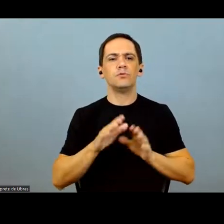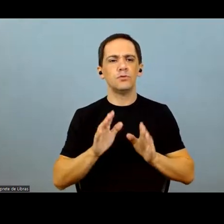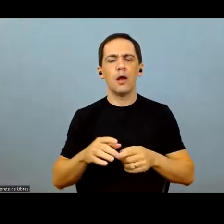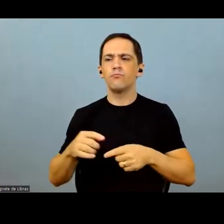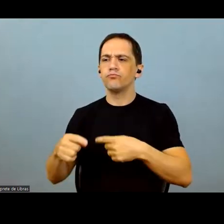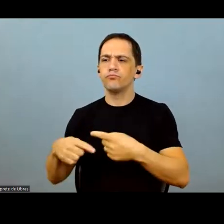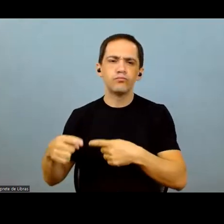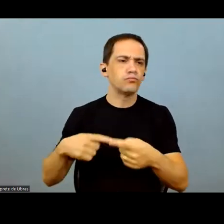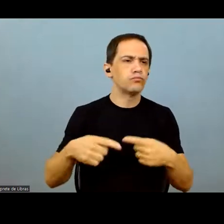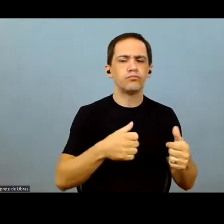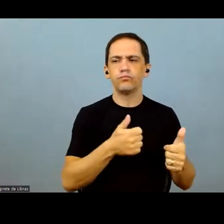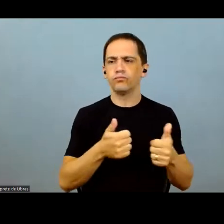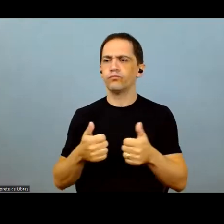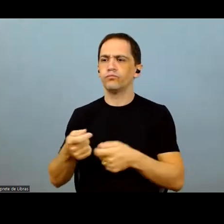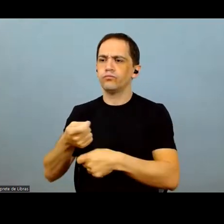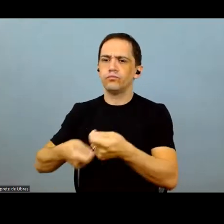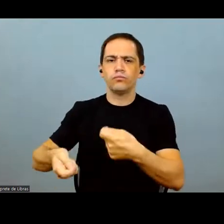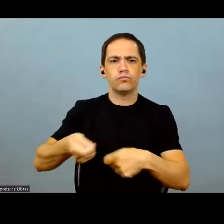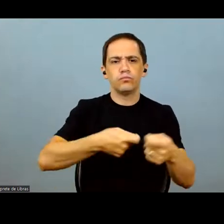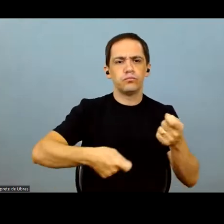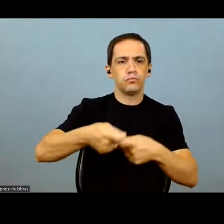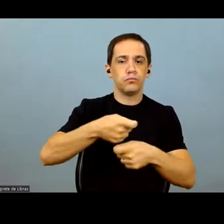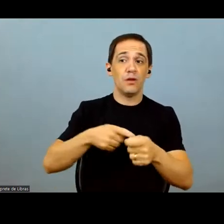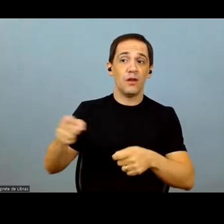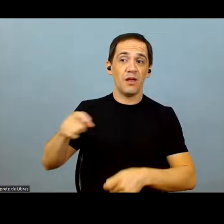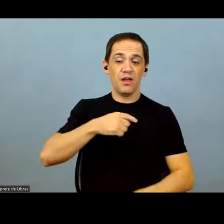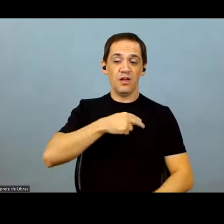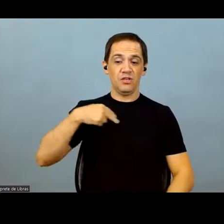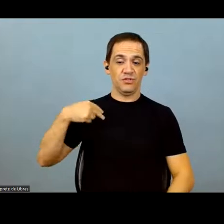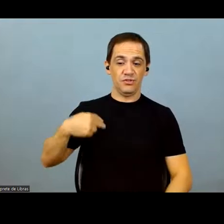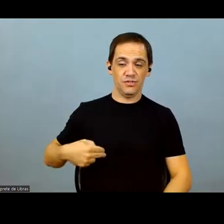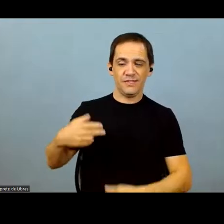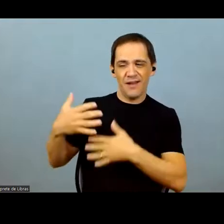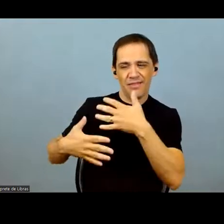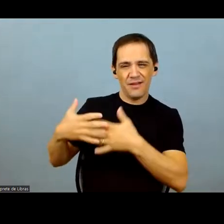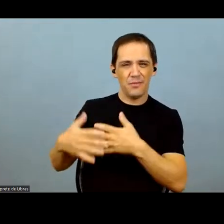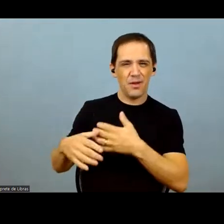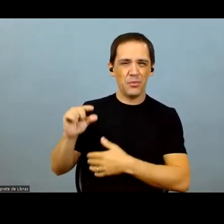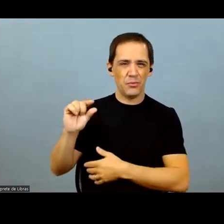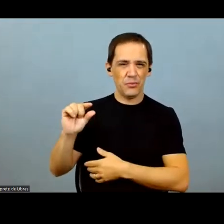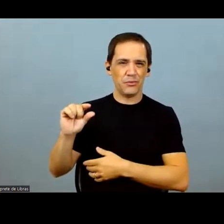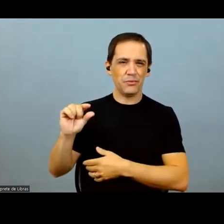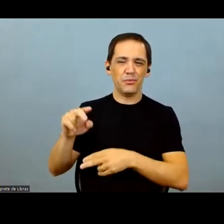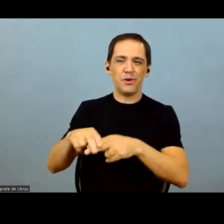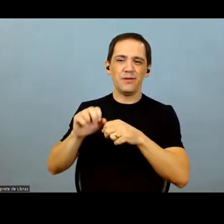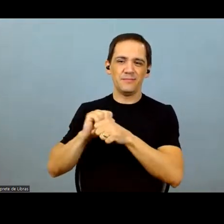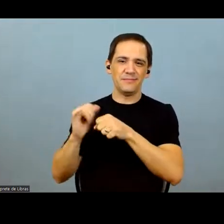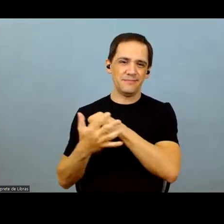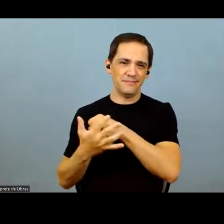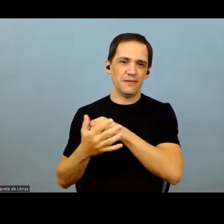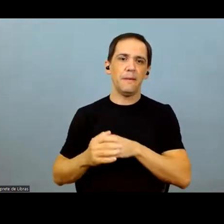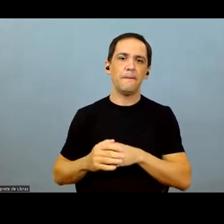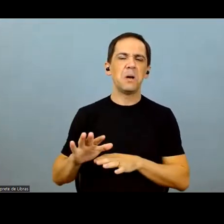We know that the crop protection market is doing business as usual, even though there is